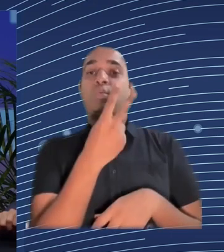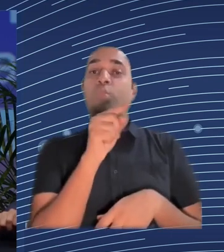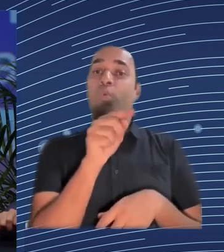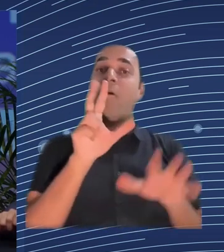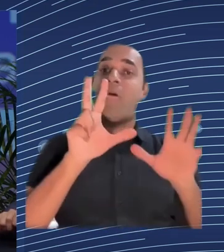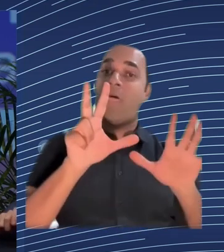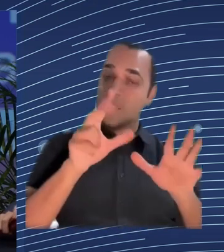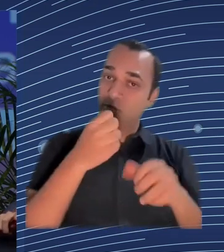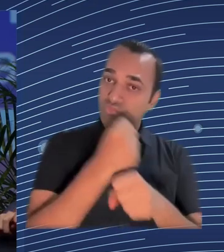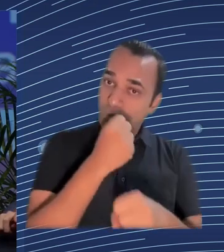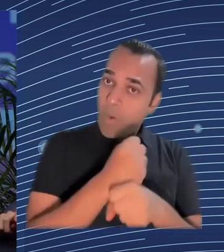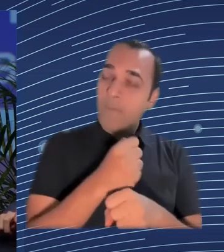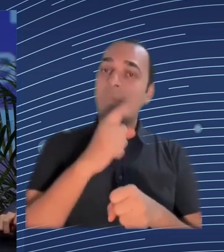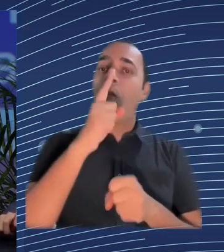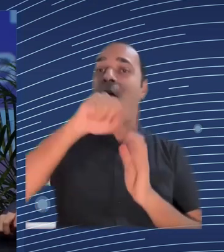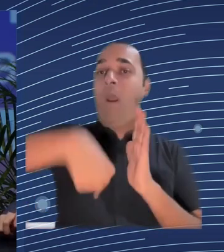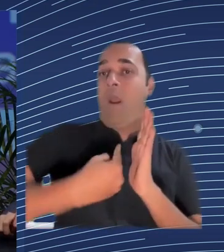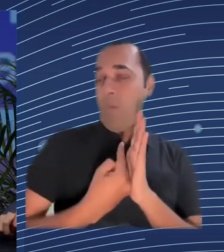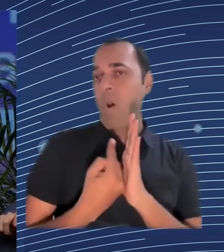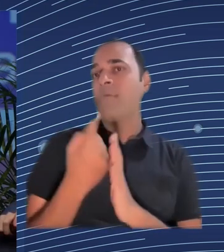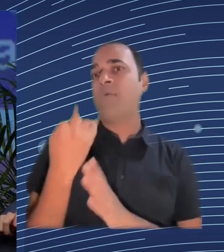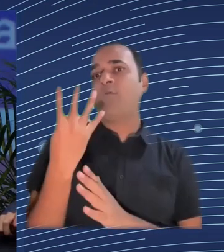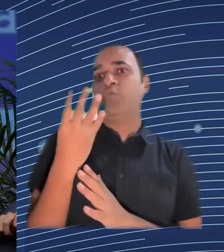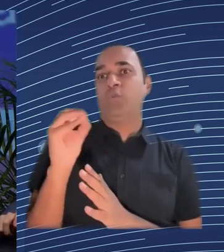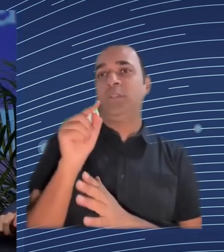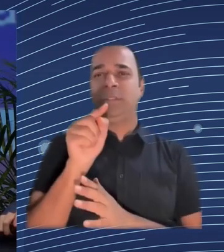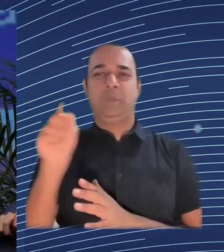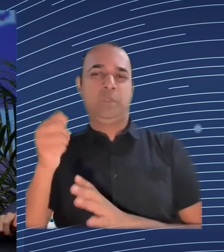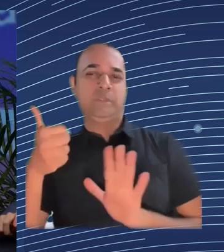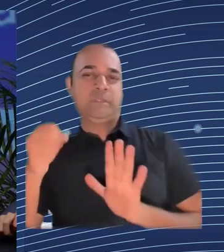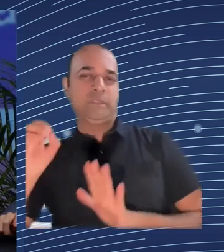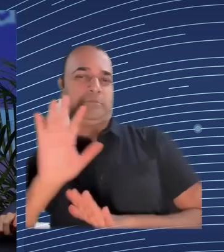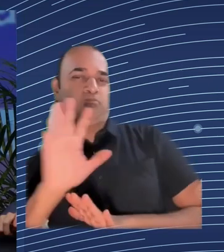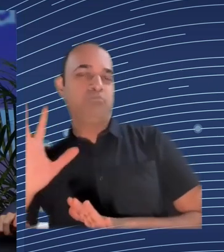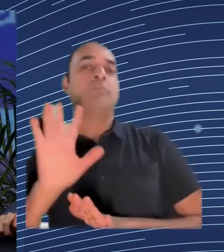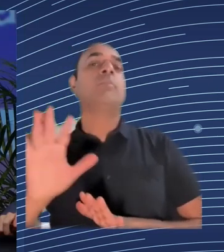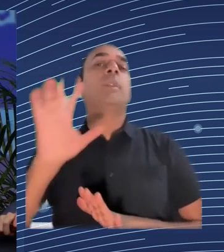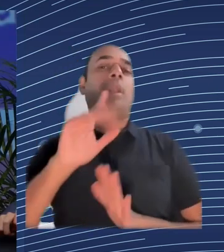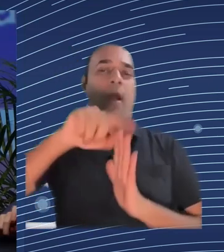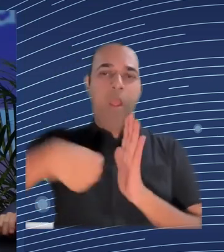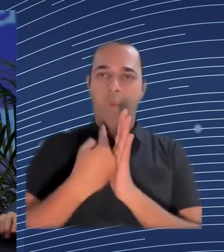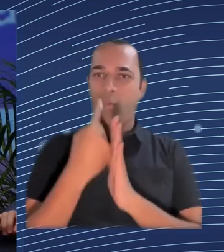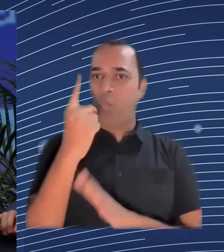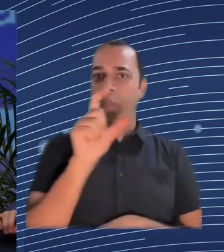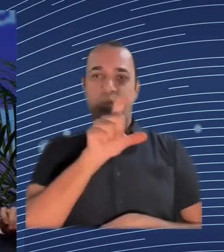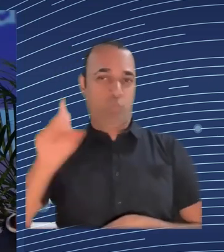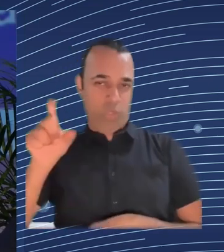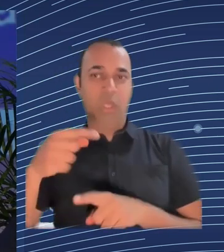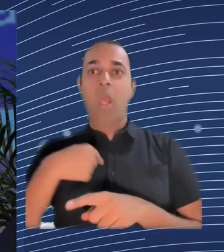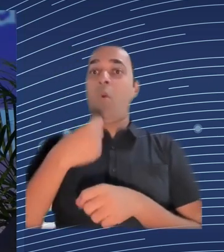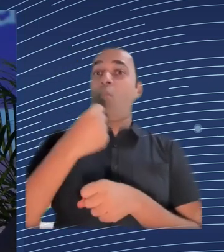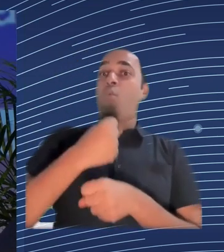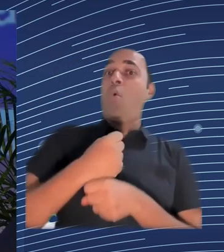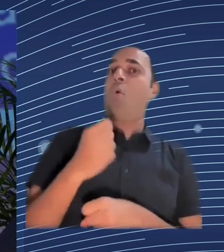40 to 60 hours but they still didn't want me to have minimum wage and they took the same data before